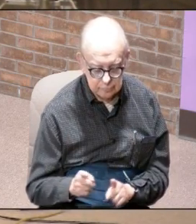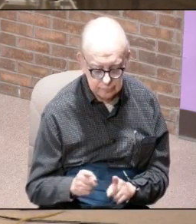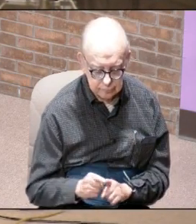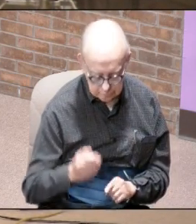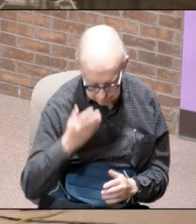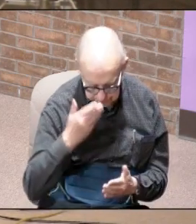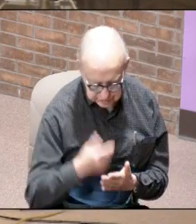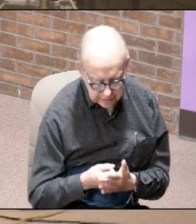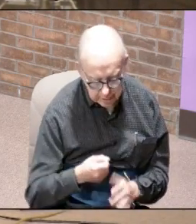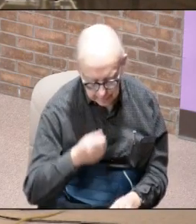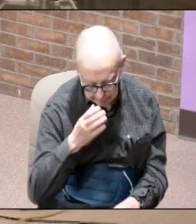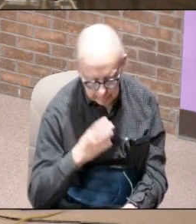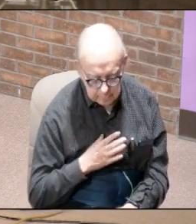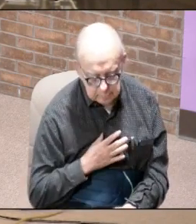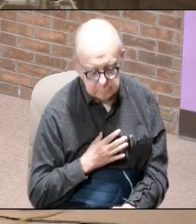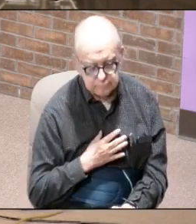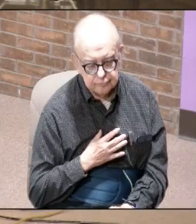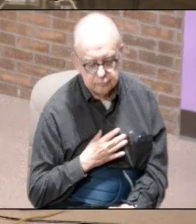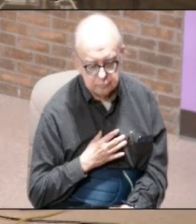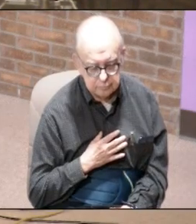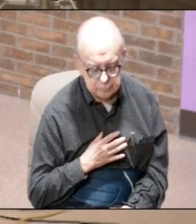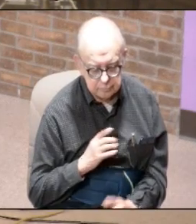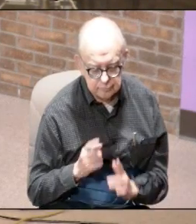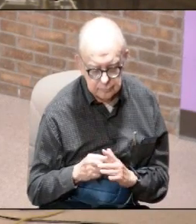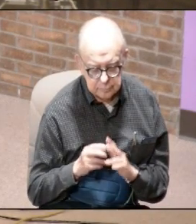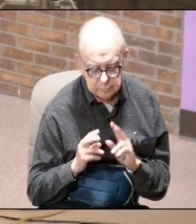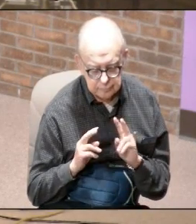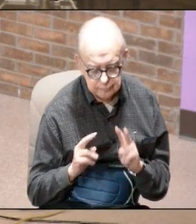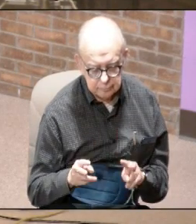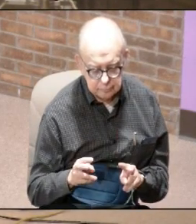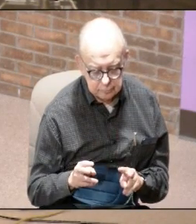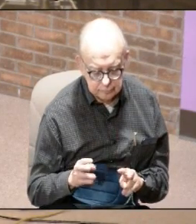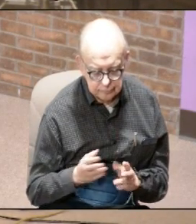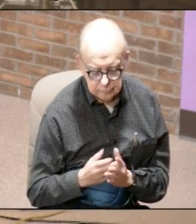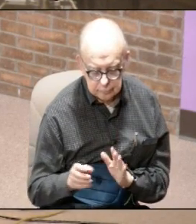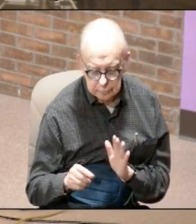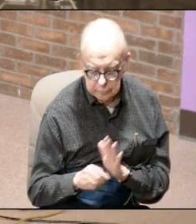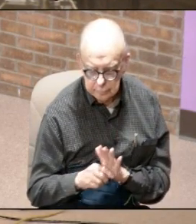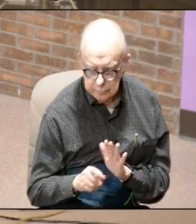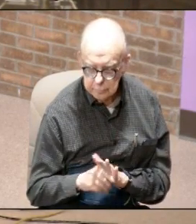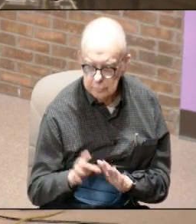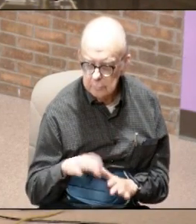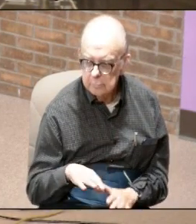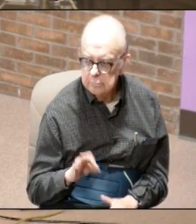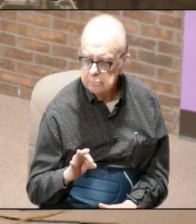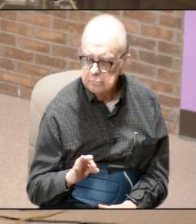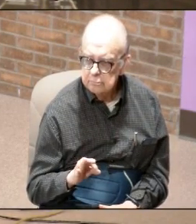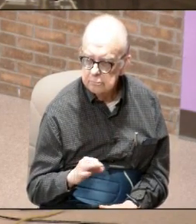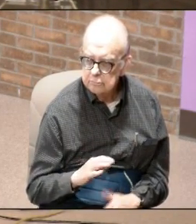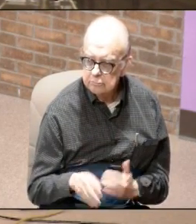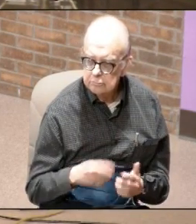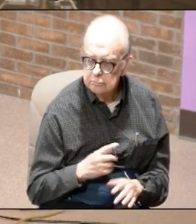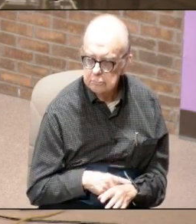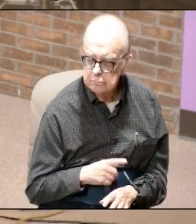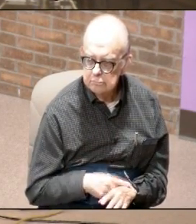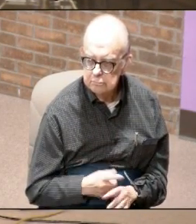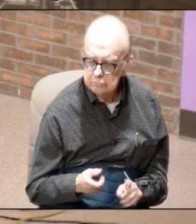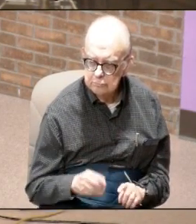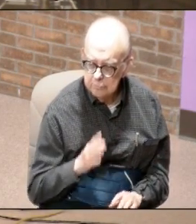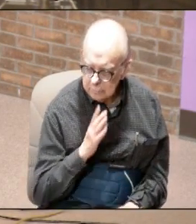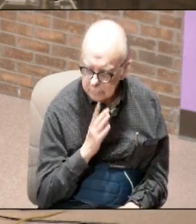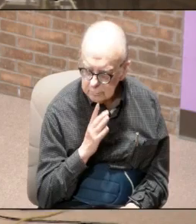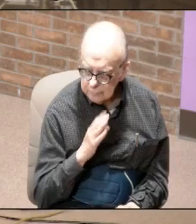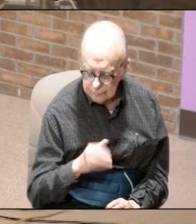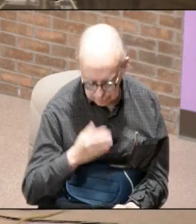son of man and when you begin to look through the scriptures you'll find this all of the time and when he